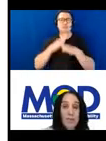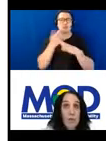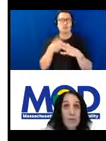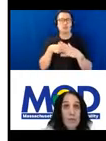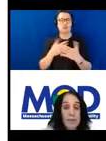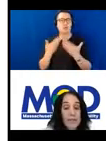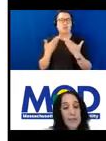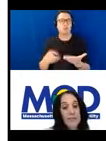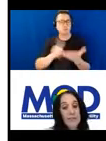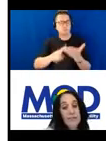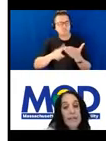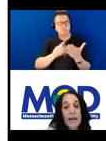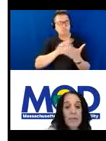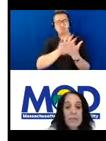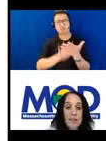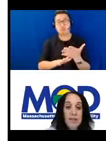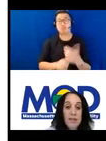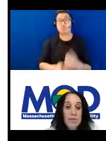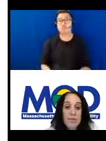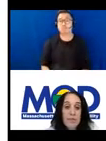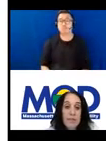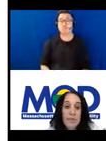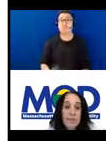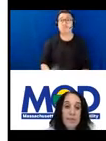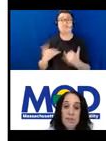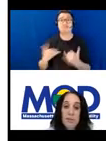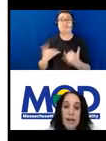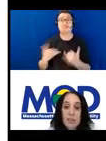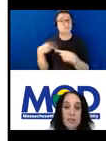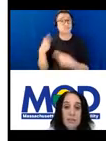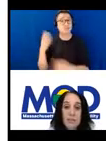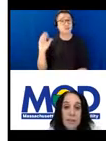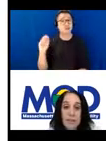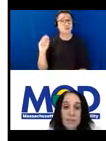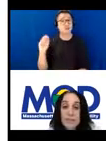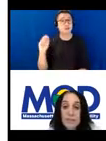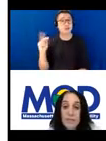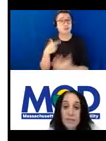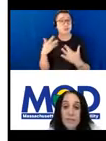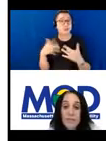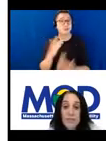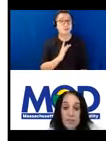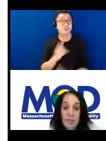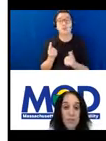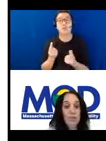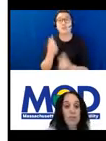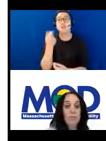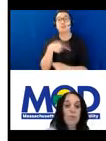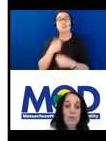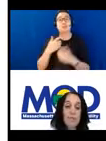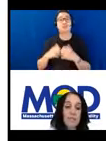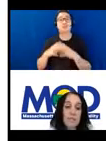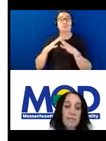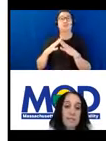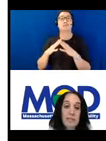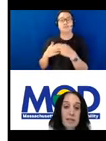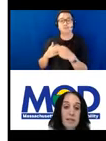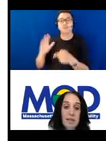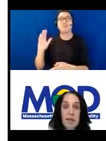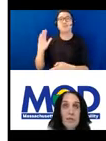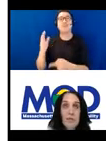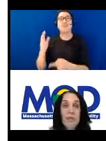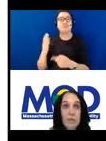past year, one very exciting thing that CAP has done is we've developed an interactive disability disclosure and employment series.